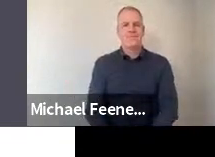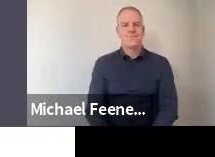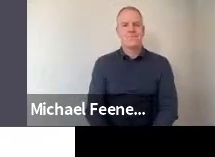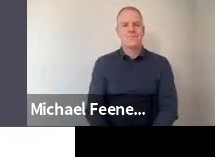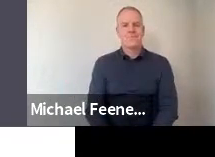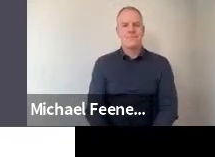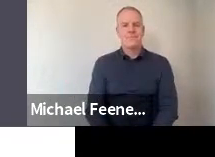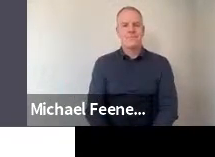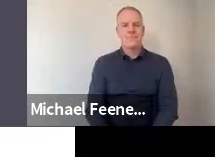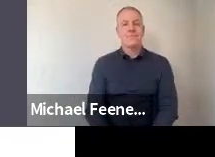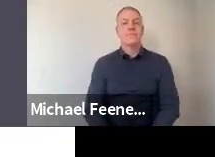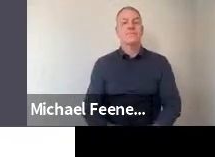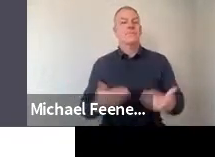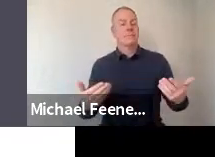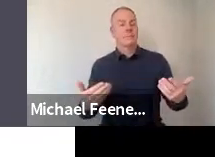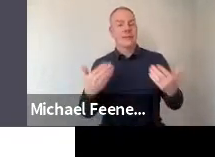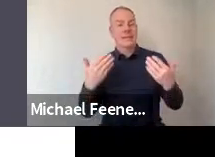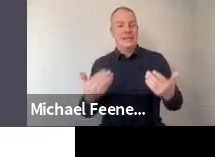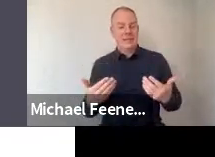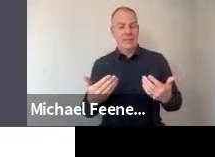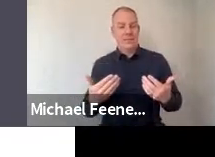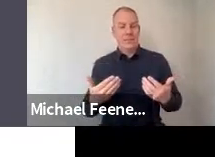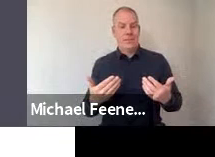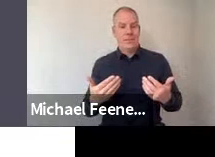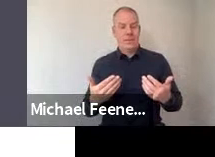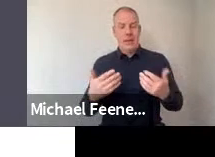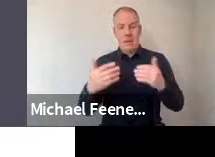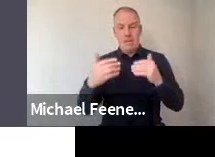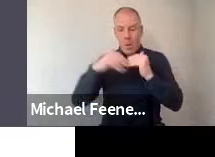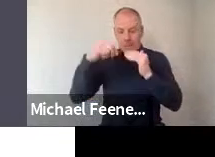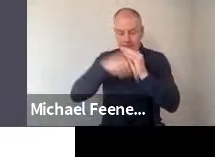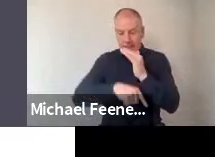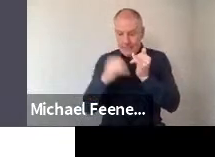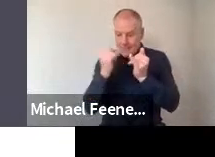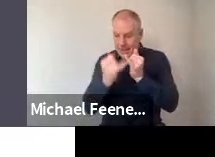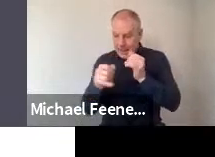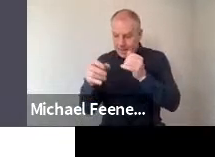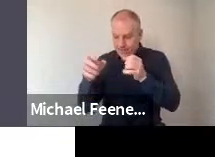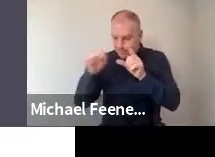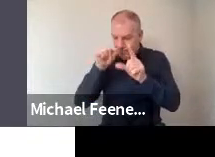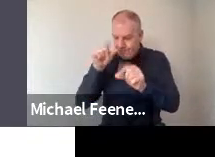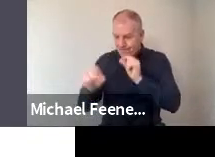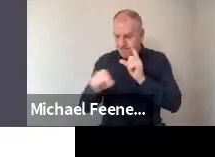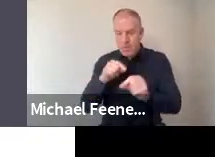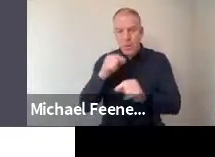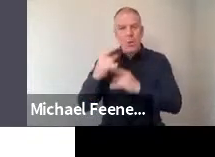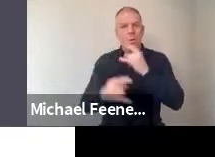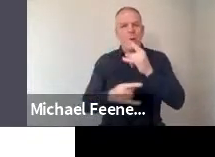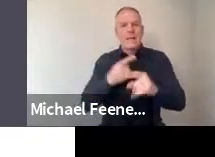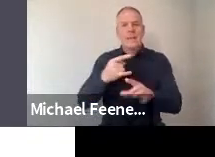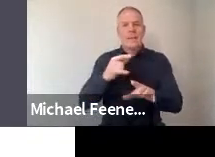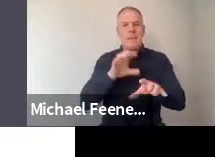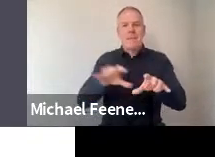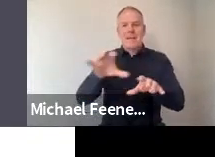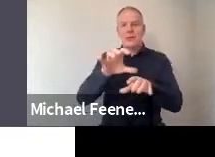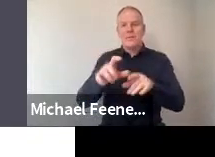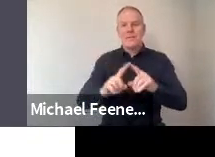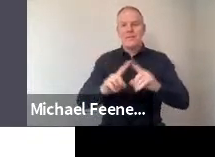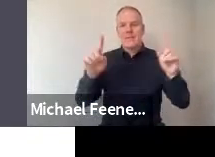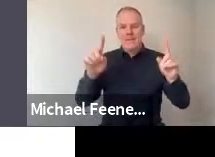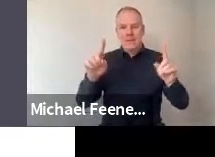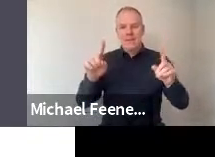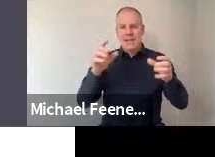So what we see when we zoom in a little deeper about what's going on, are there any patterns where different